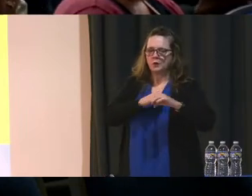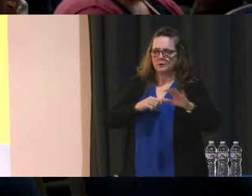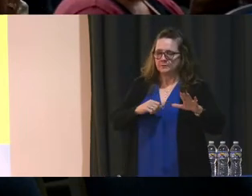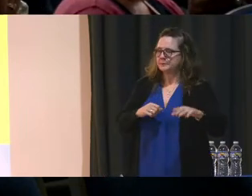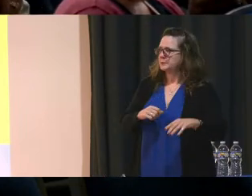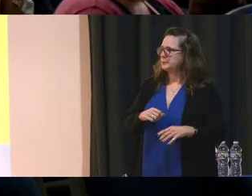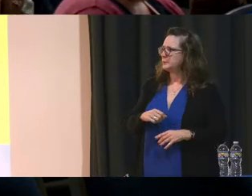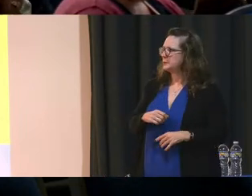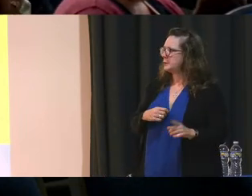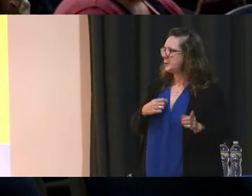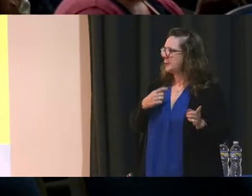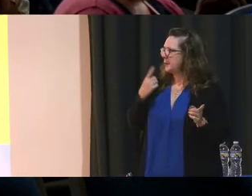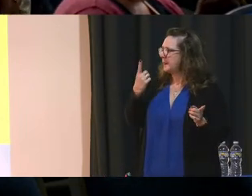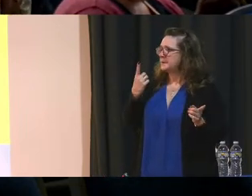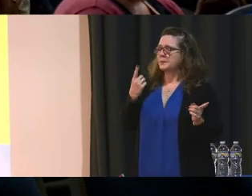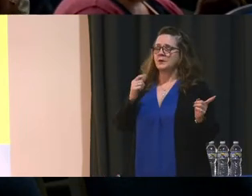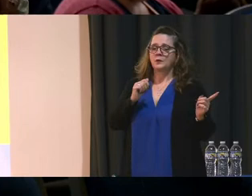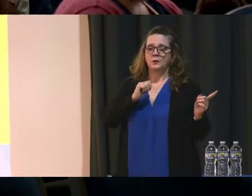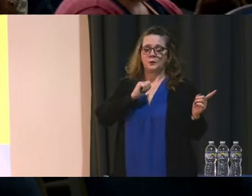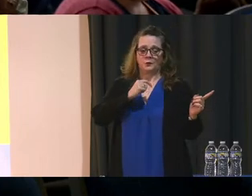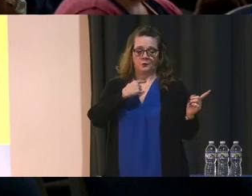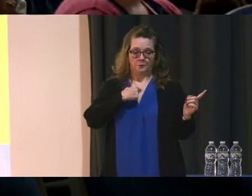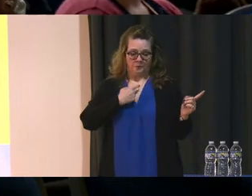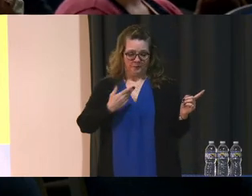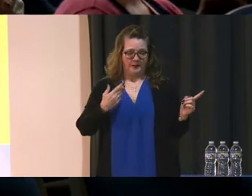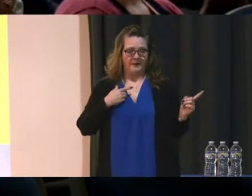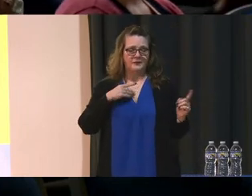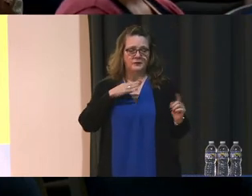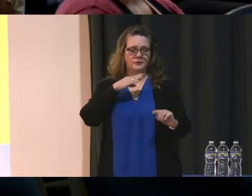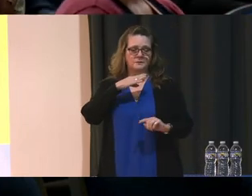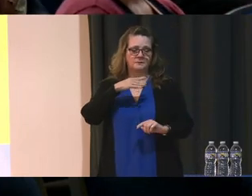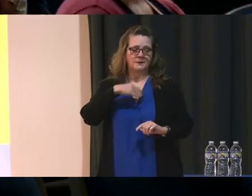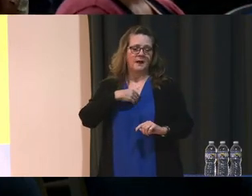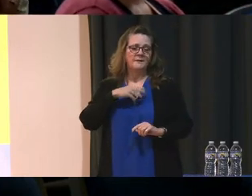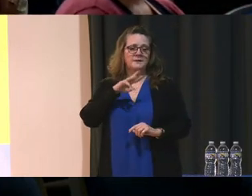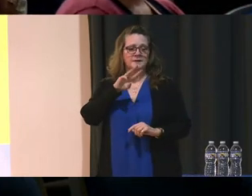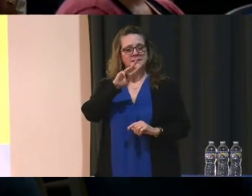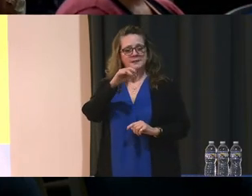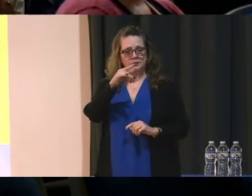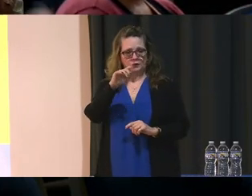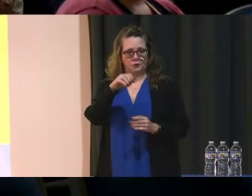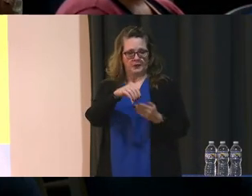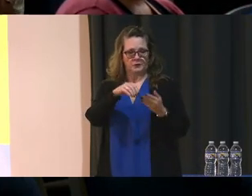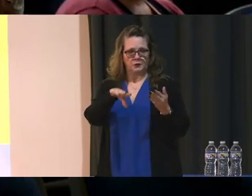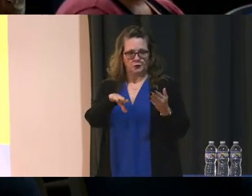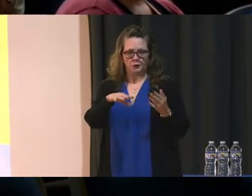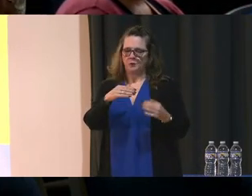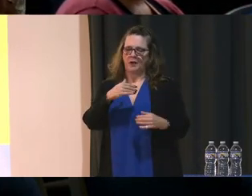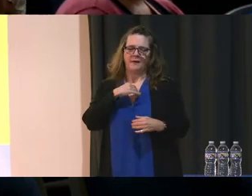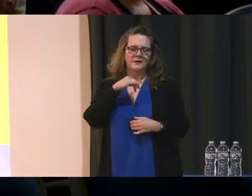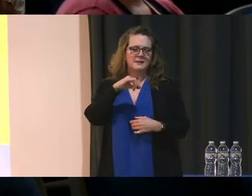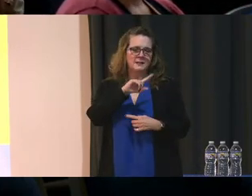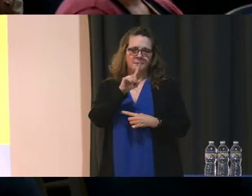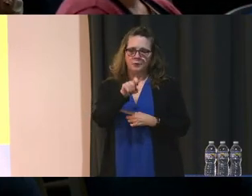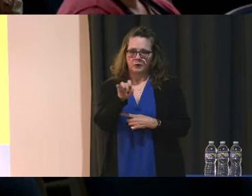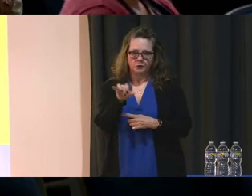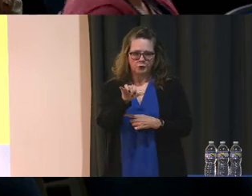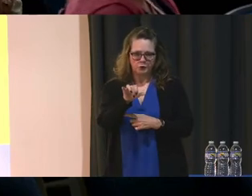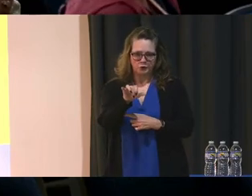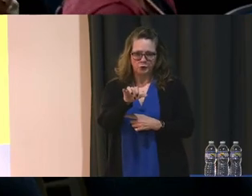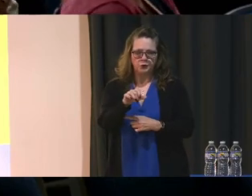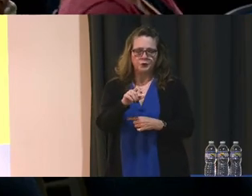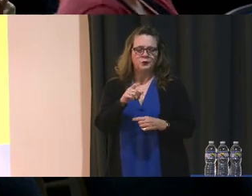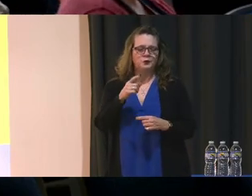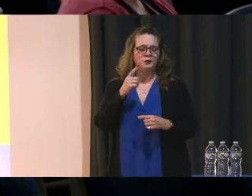things as a father of a sixth grade student that I had the same questions for in terms of